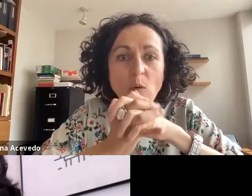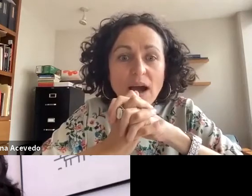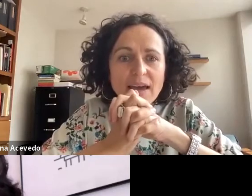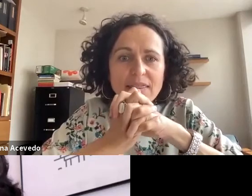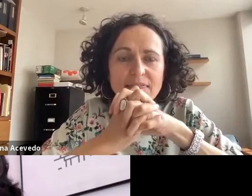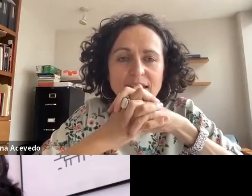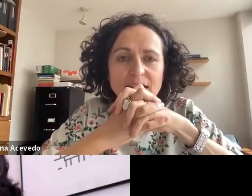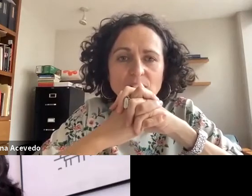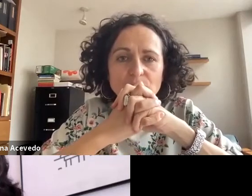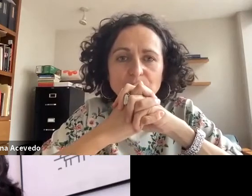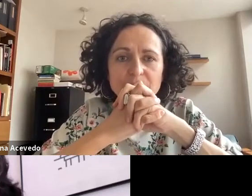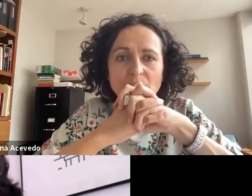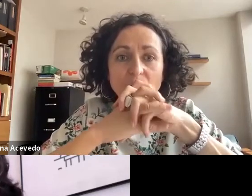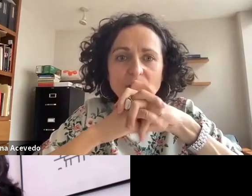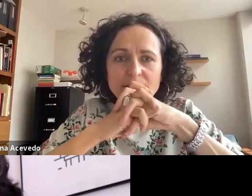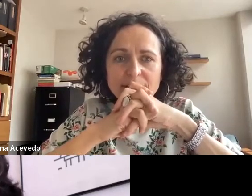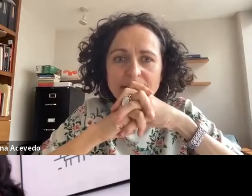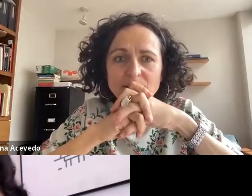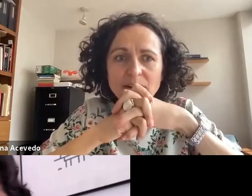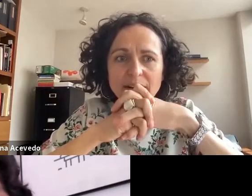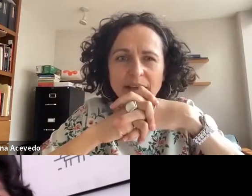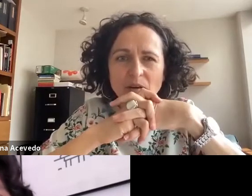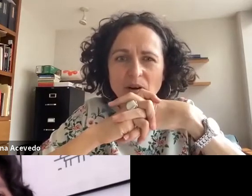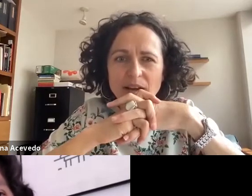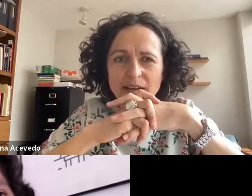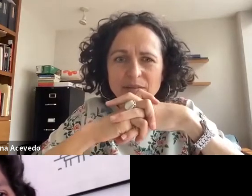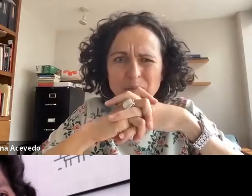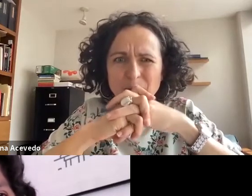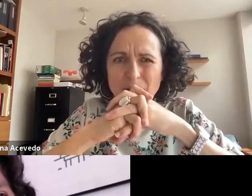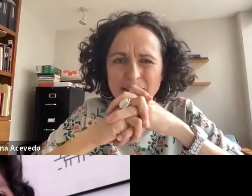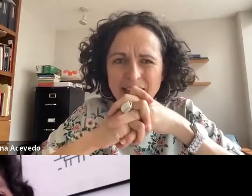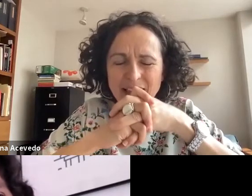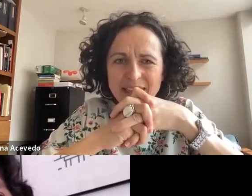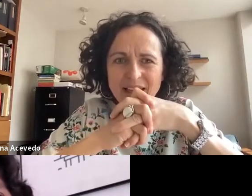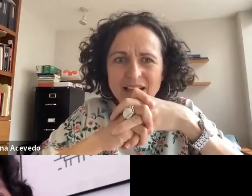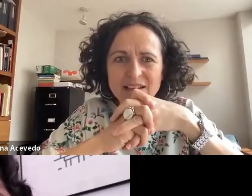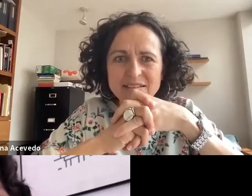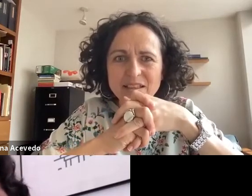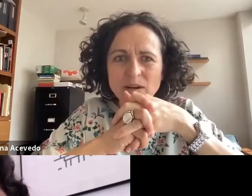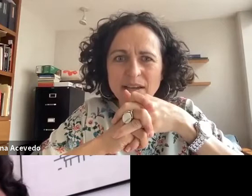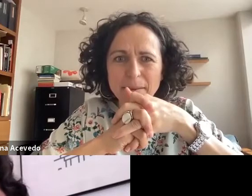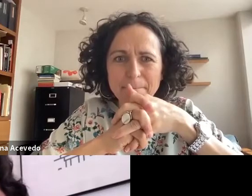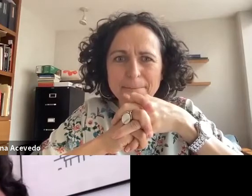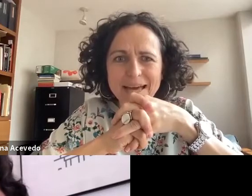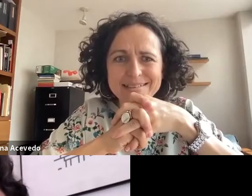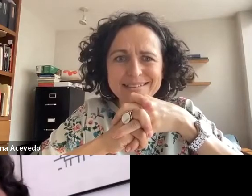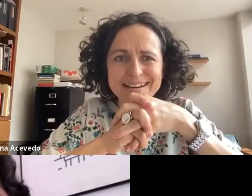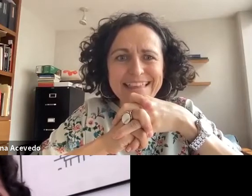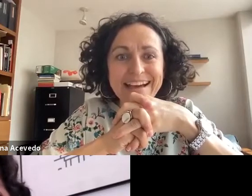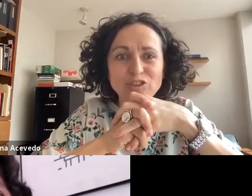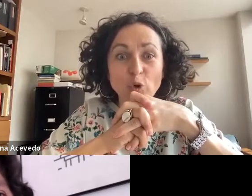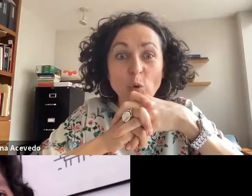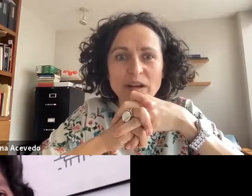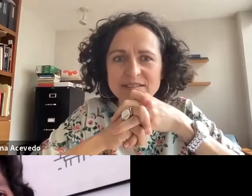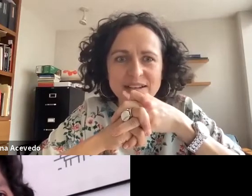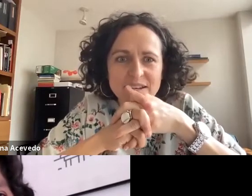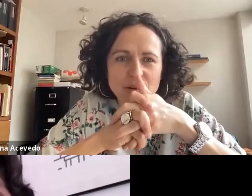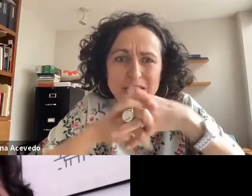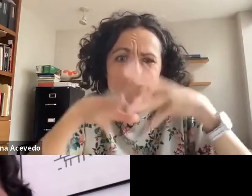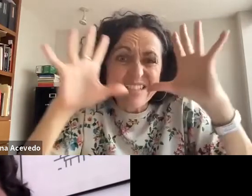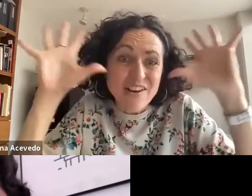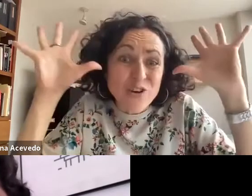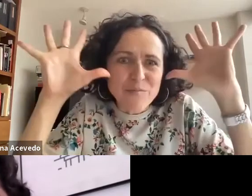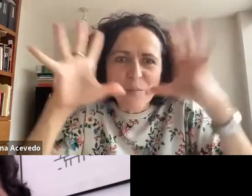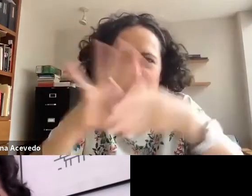are getting into the language of teachers, particularly Enrique Corona, who is maybe